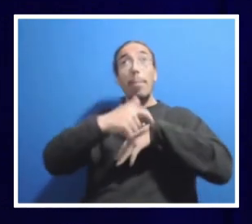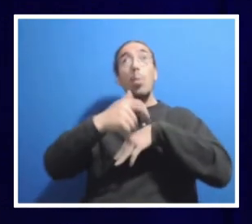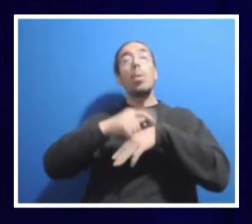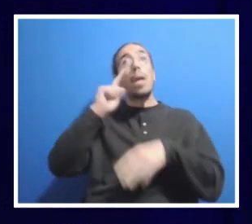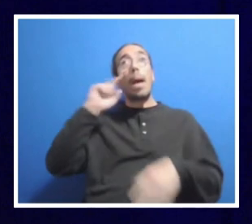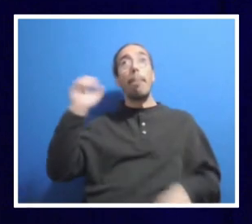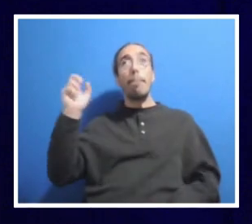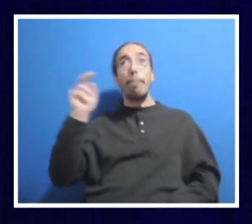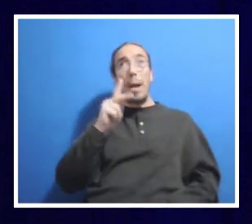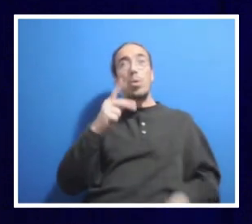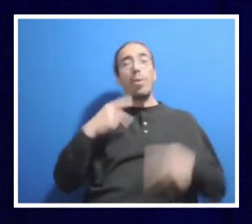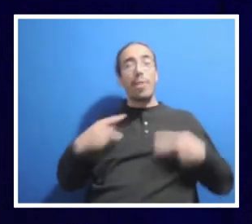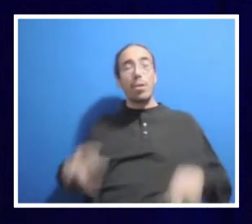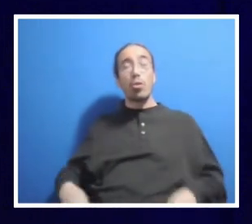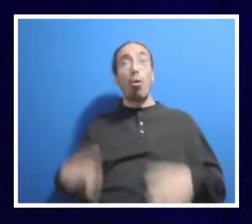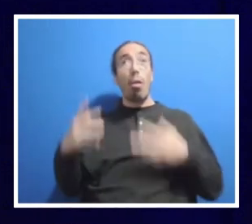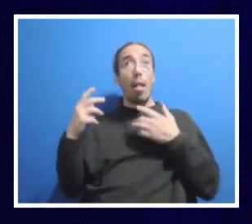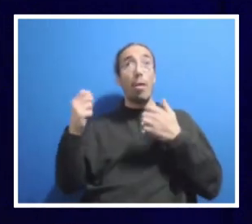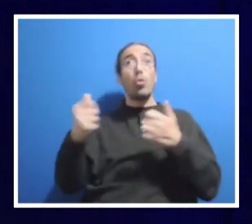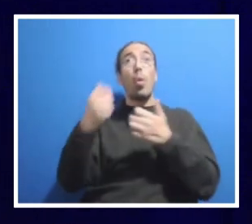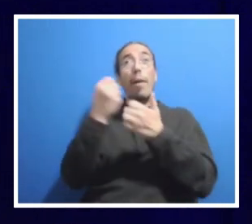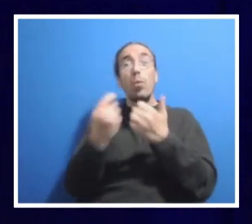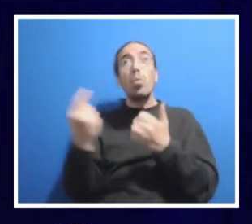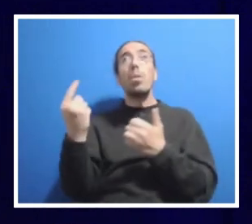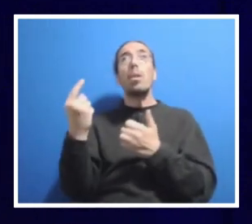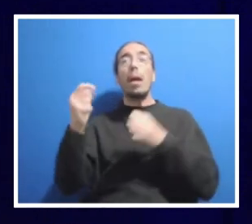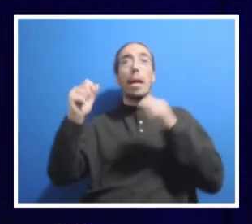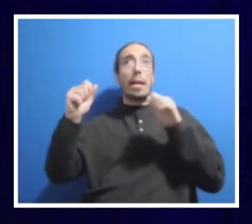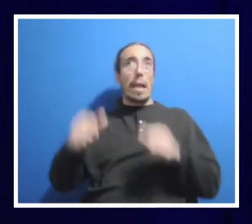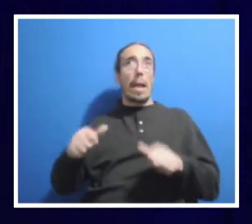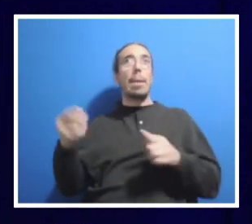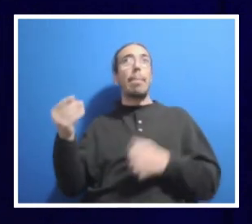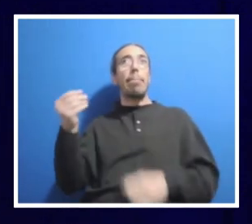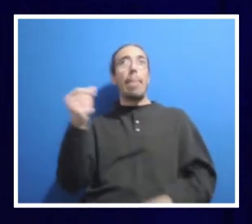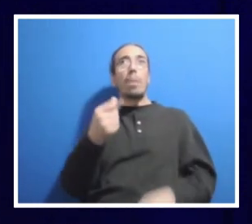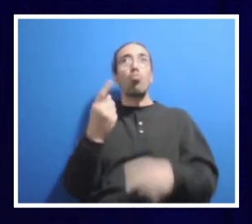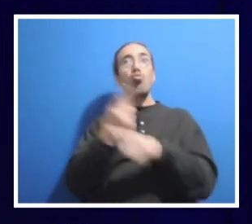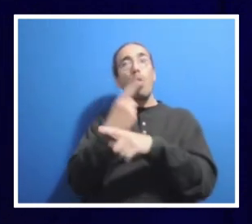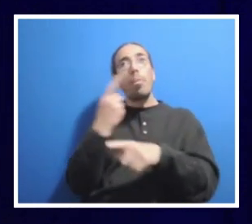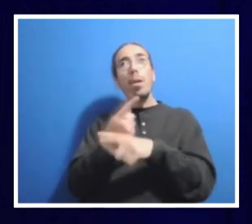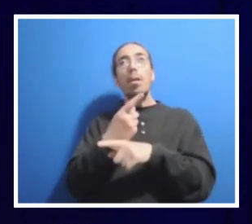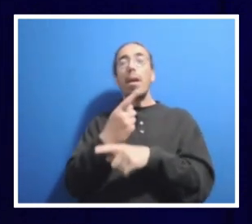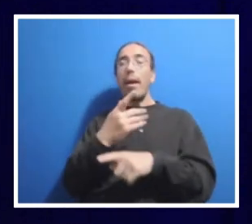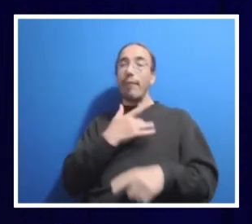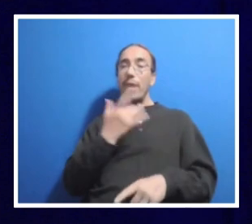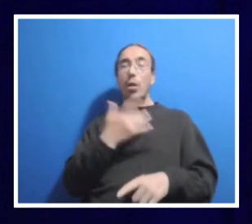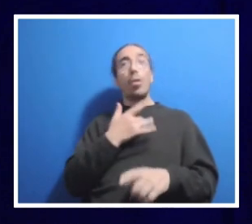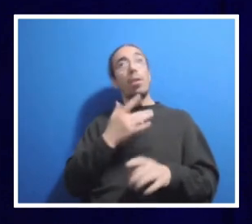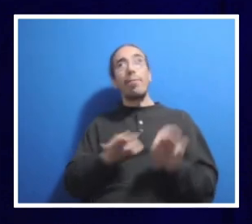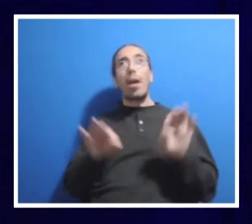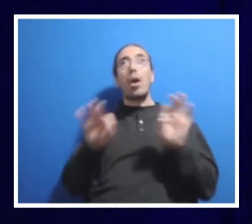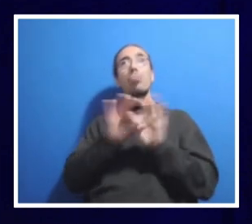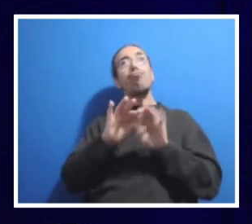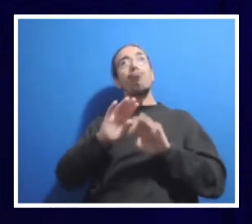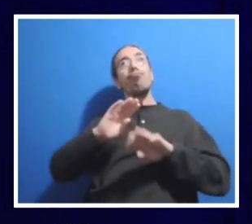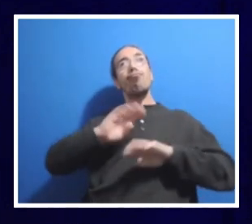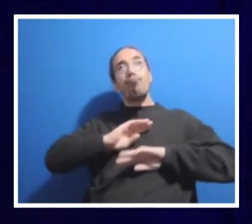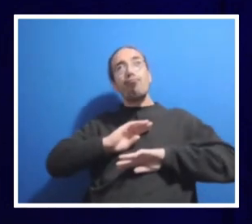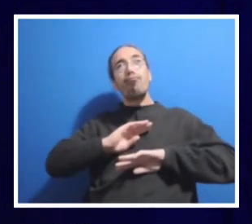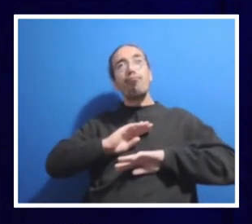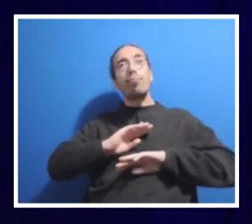health so that everybody can be compensated appropriately and feels valued. The point about